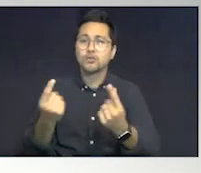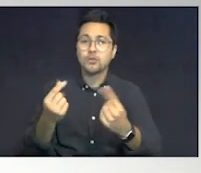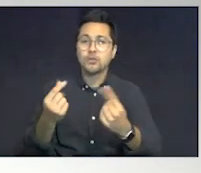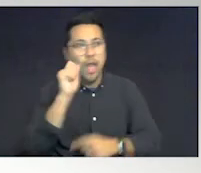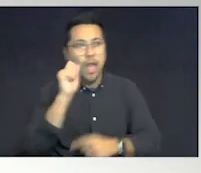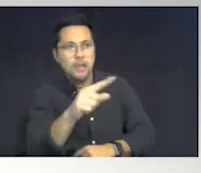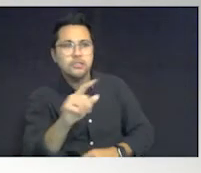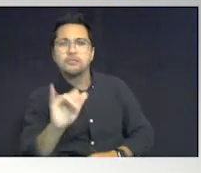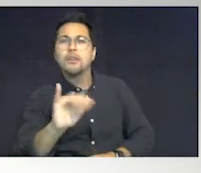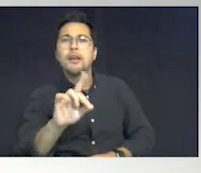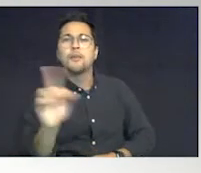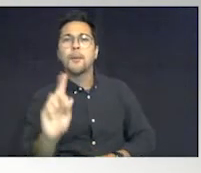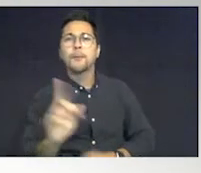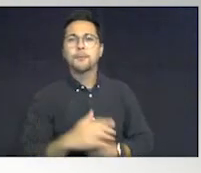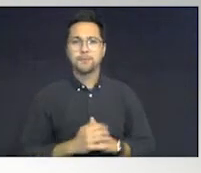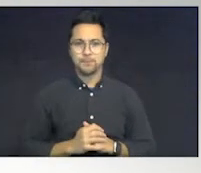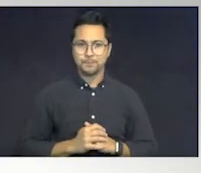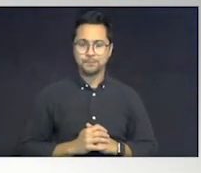you have ID.